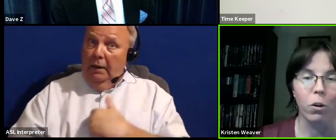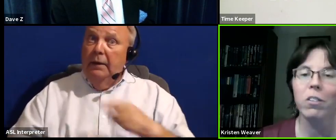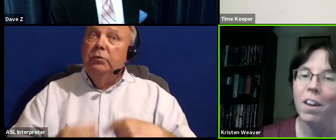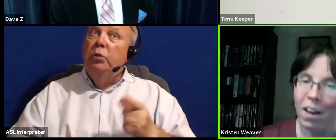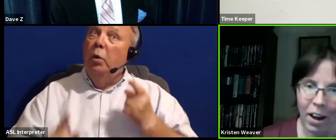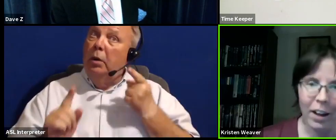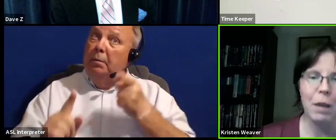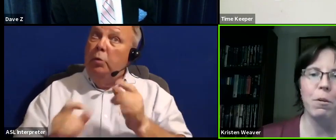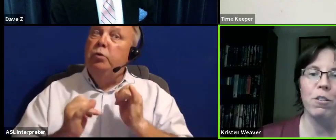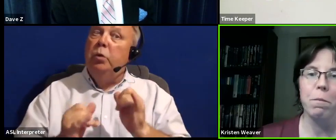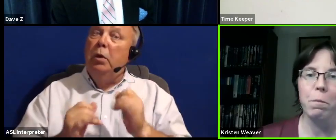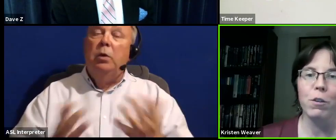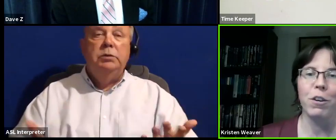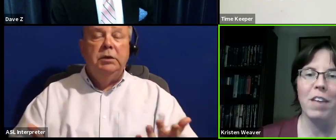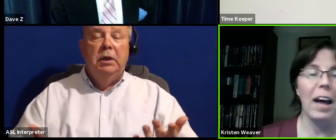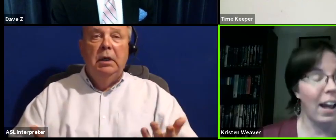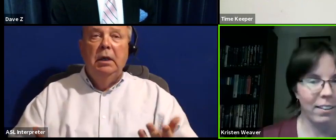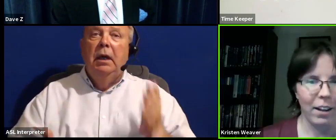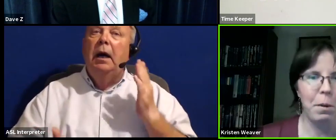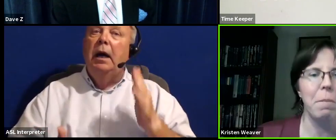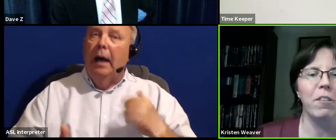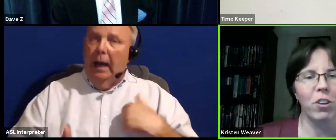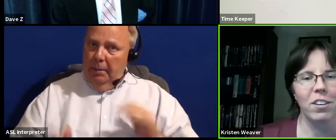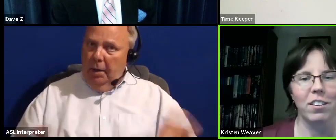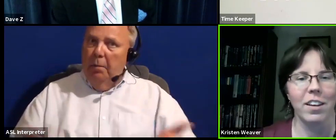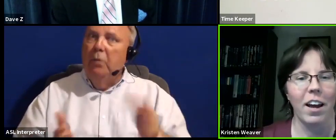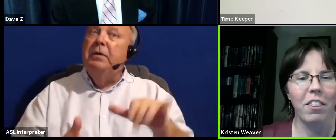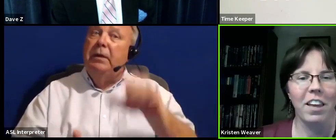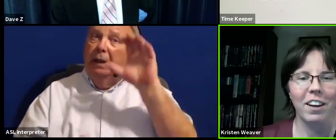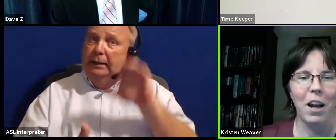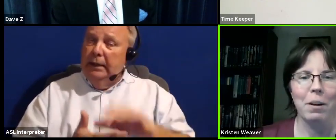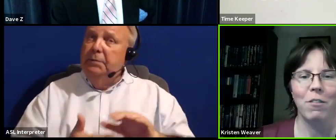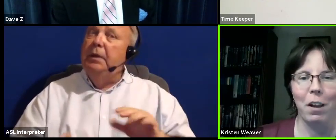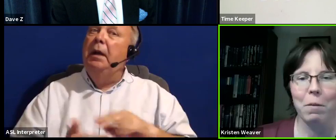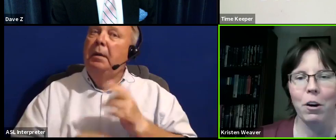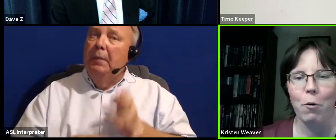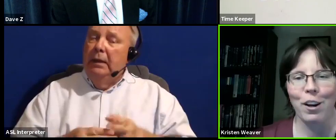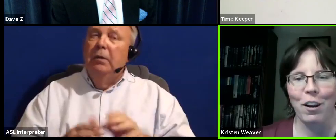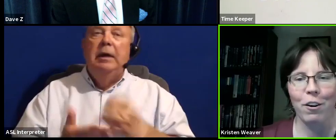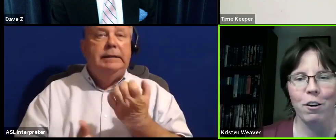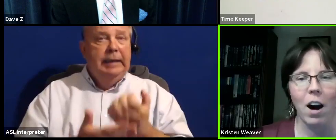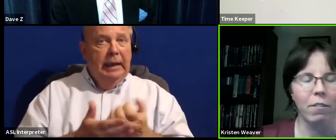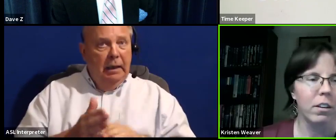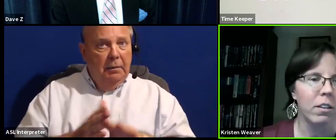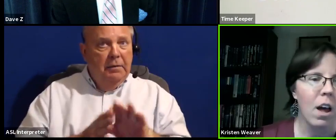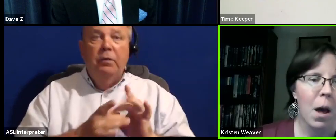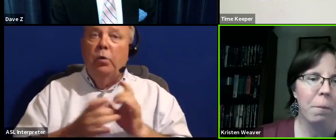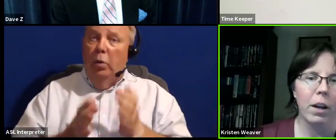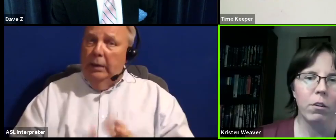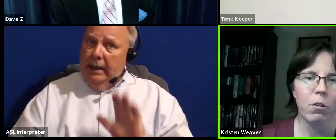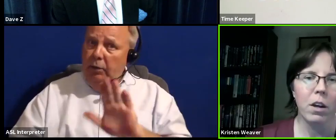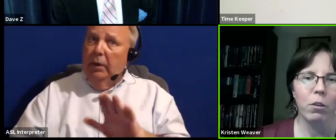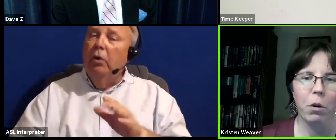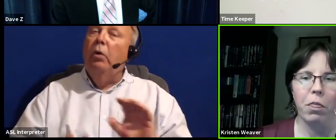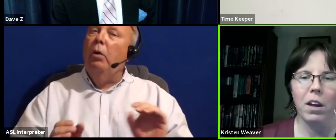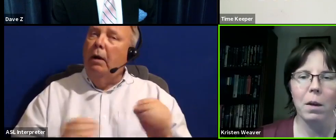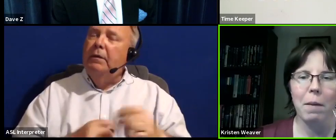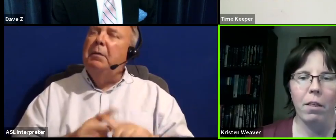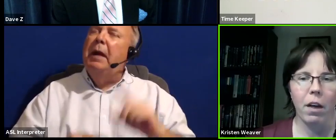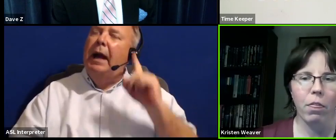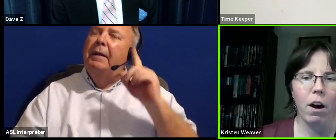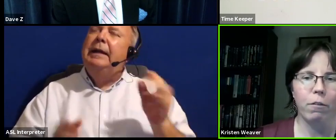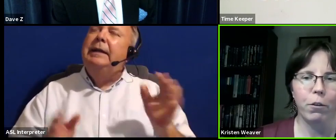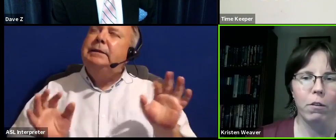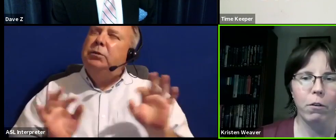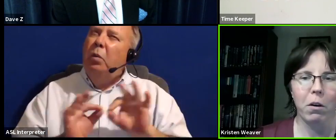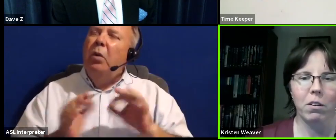goals. A key mover of that, as has been mentioned, is the economic development coordinator in her office. But I do think it's worth thinking